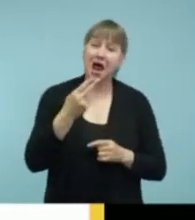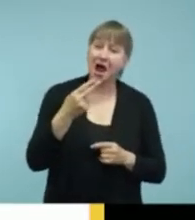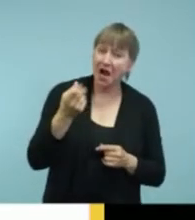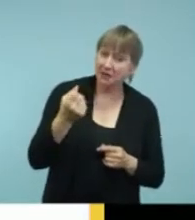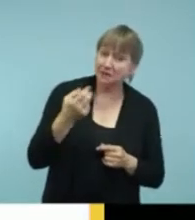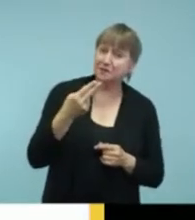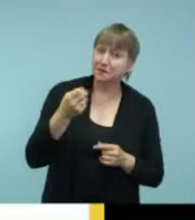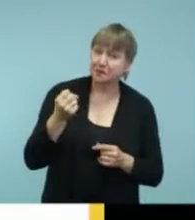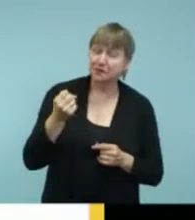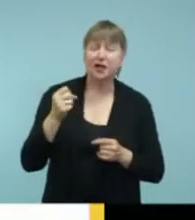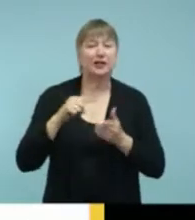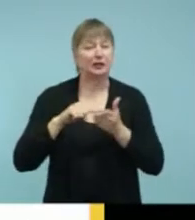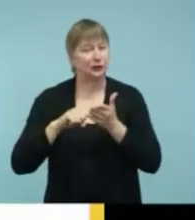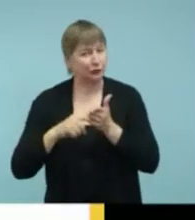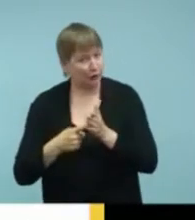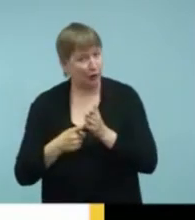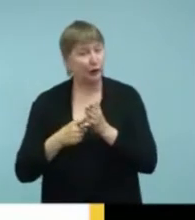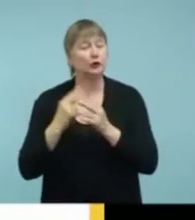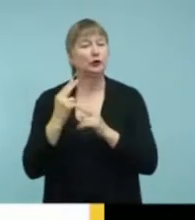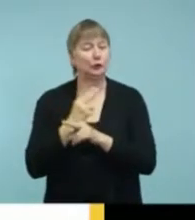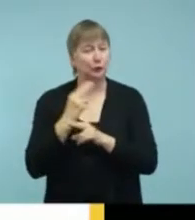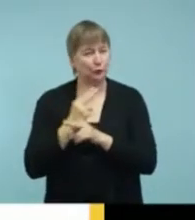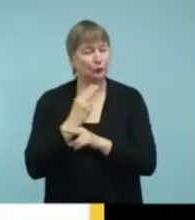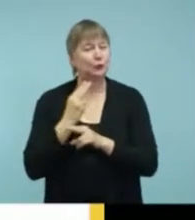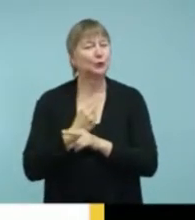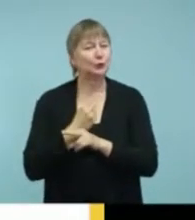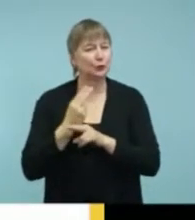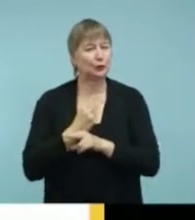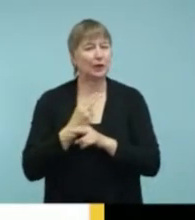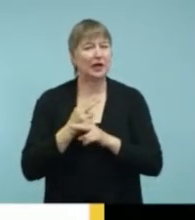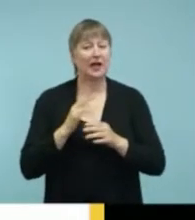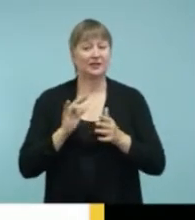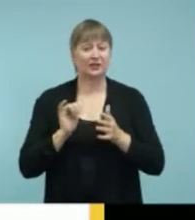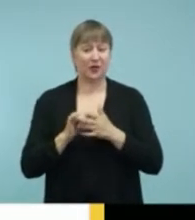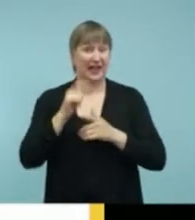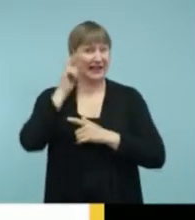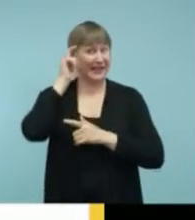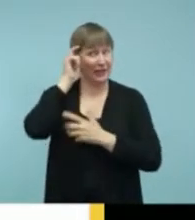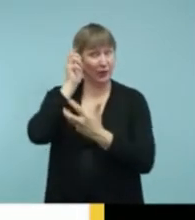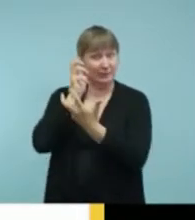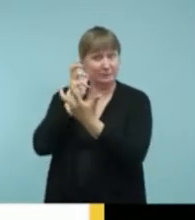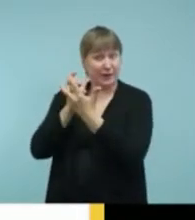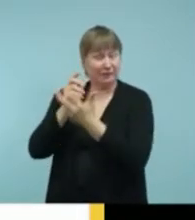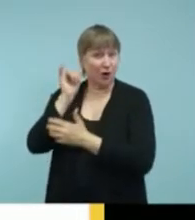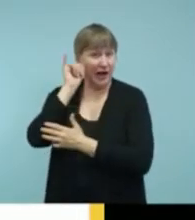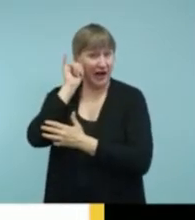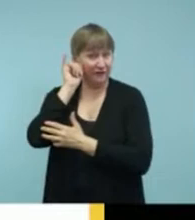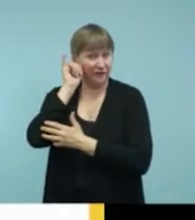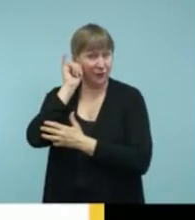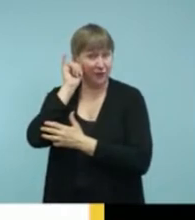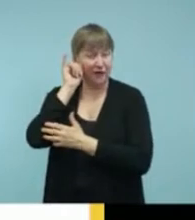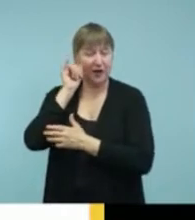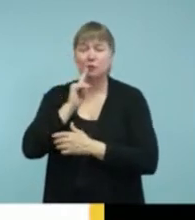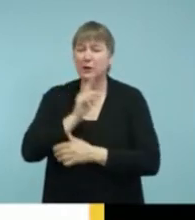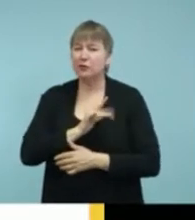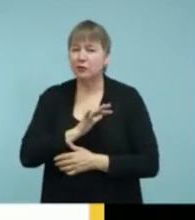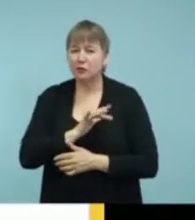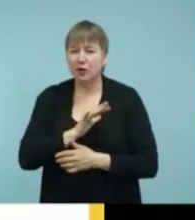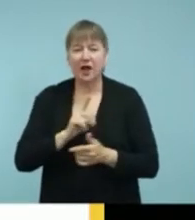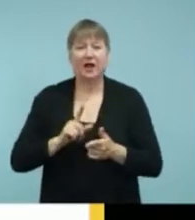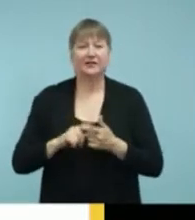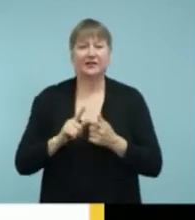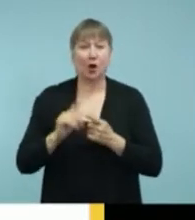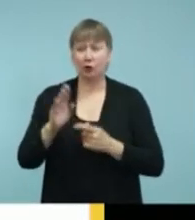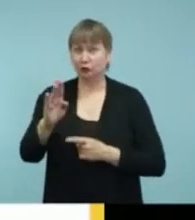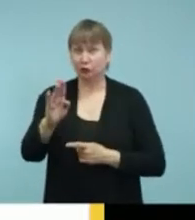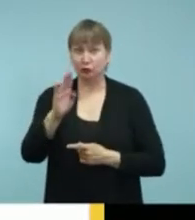of these products. And having these made for iPhone hearing aids are pretty cool. You can directly listen to your phone, which can be